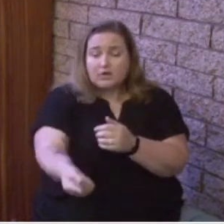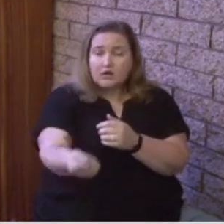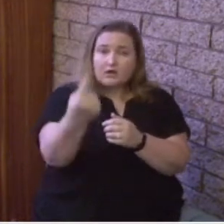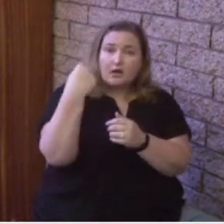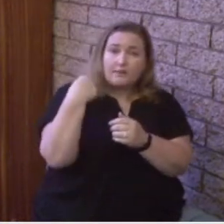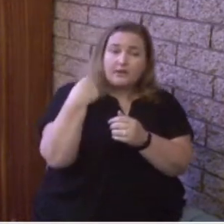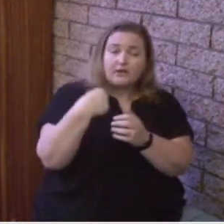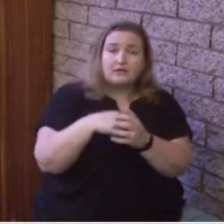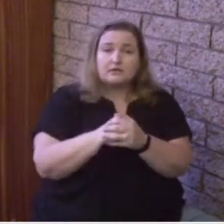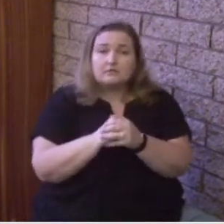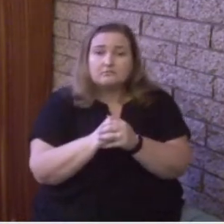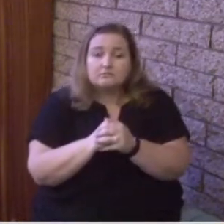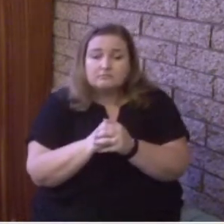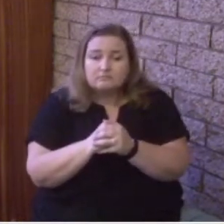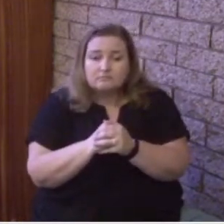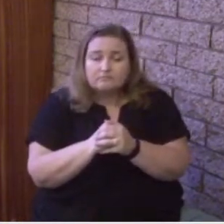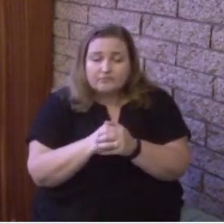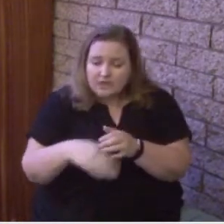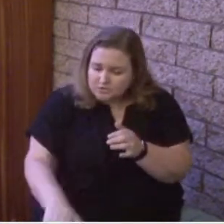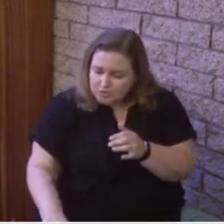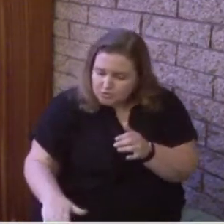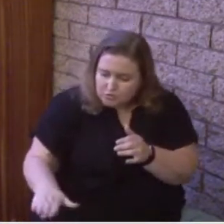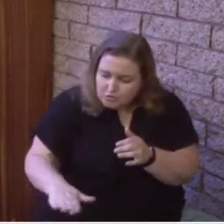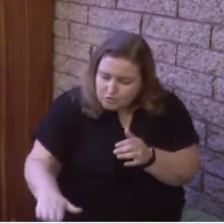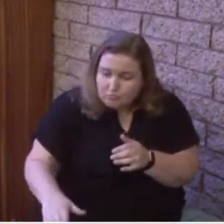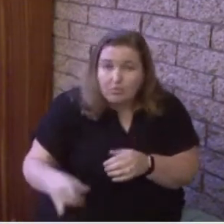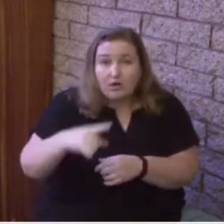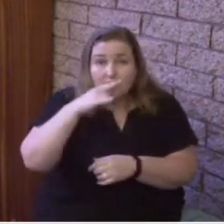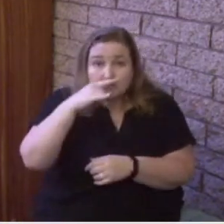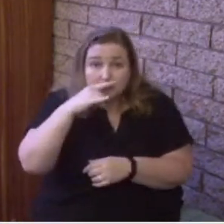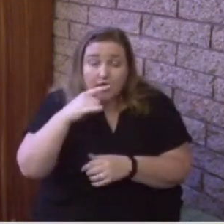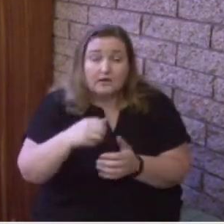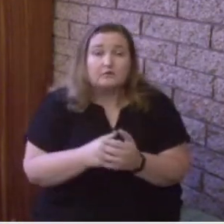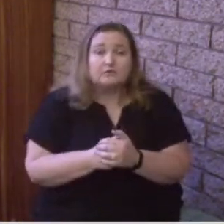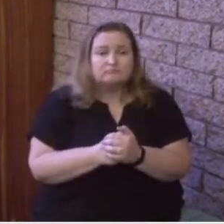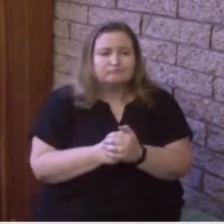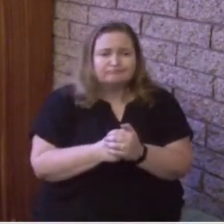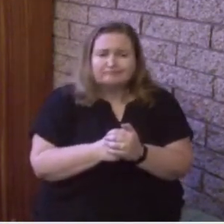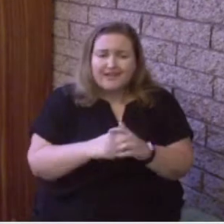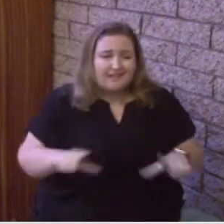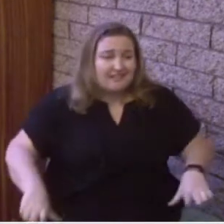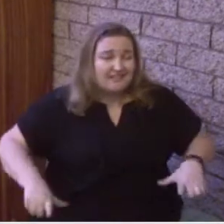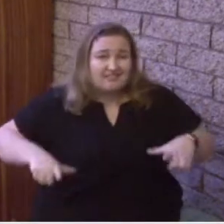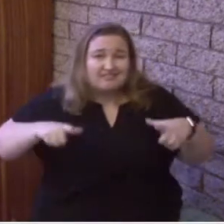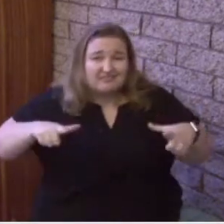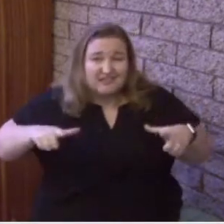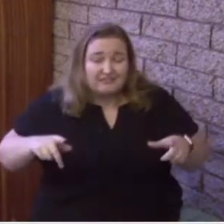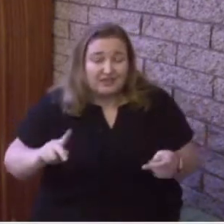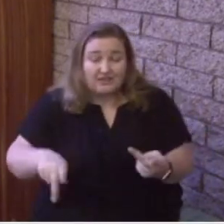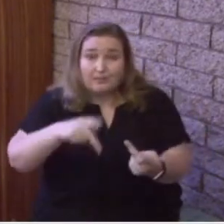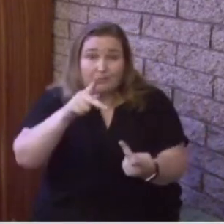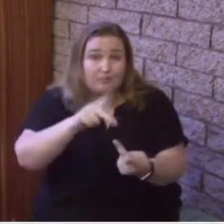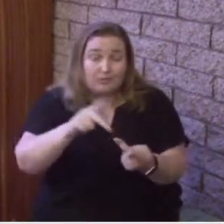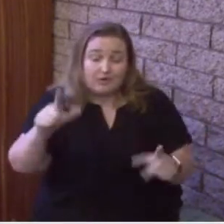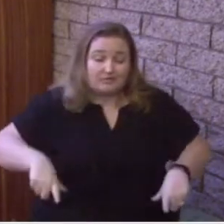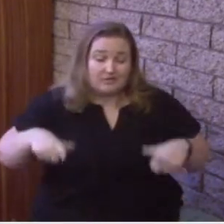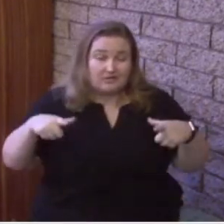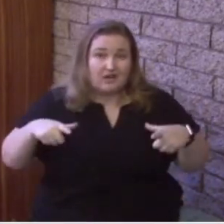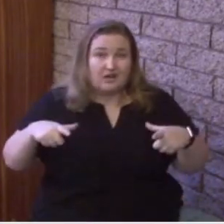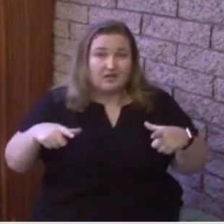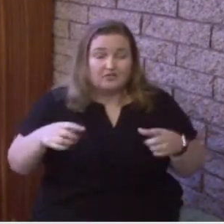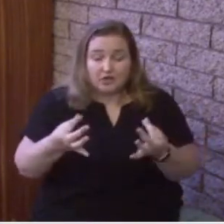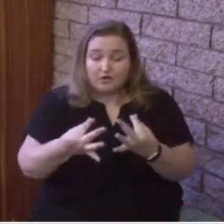coming as a small child, living the perfect life, a life free from sin, His